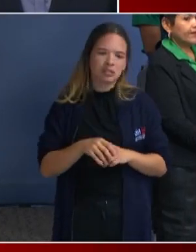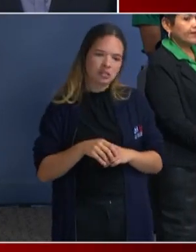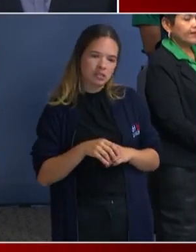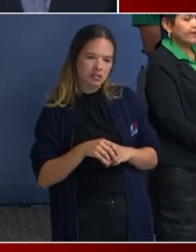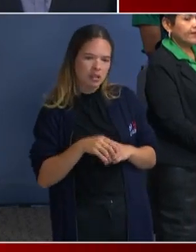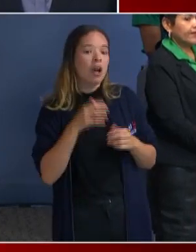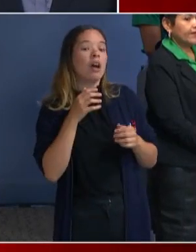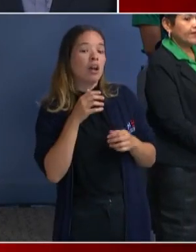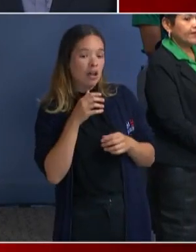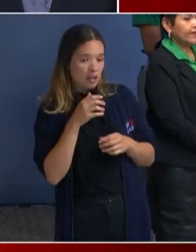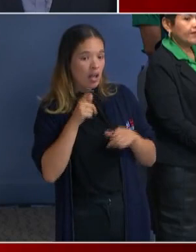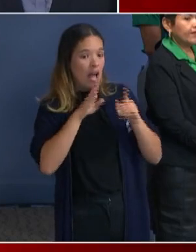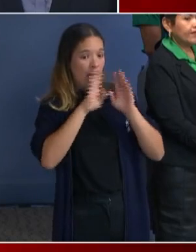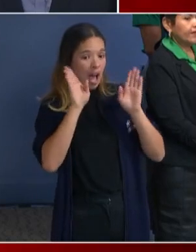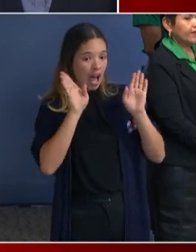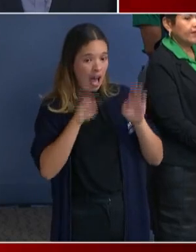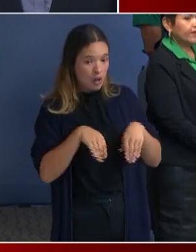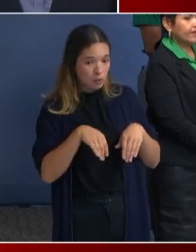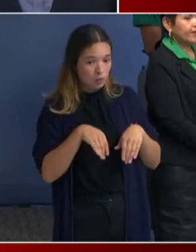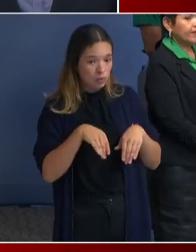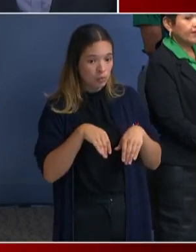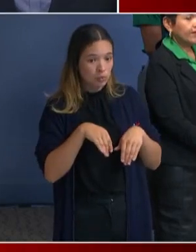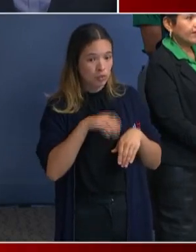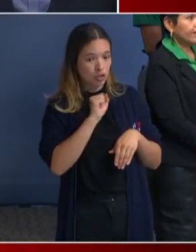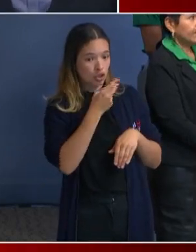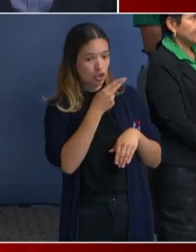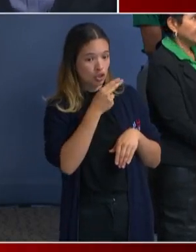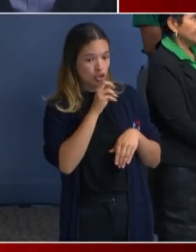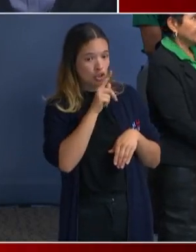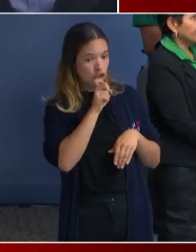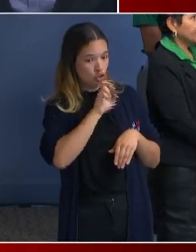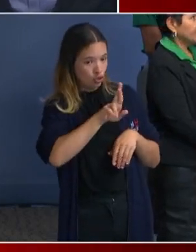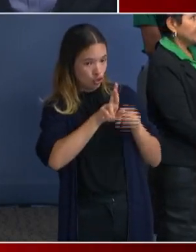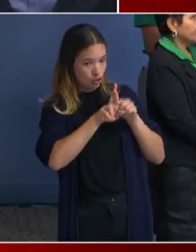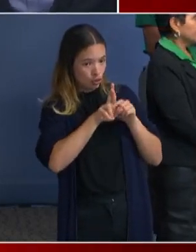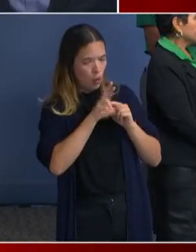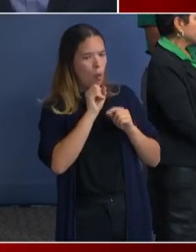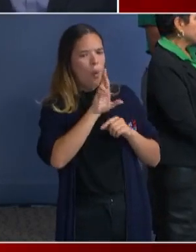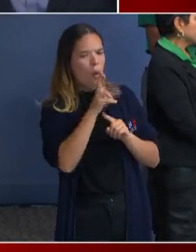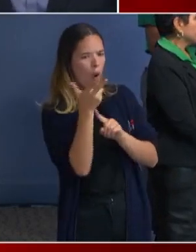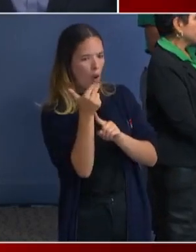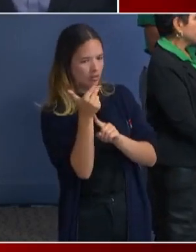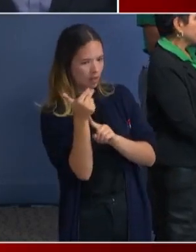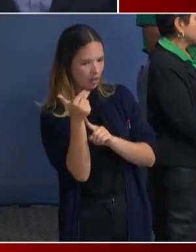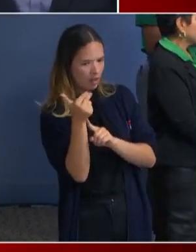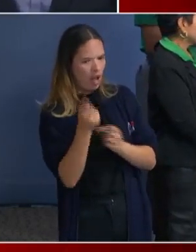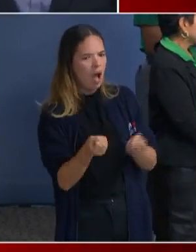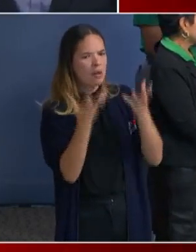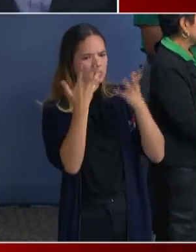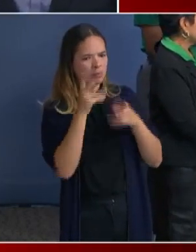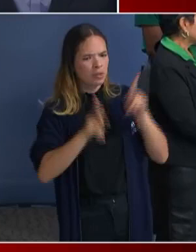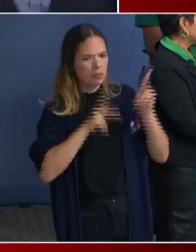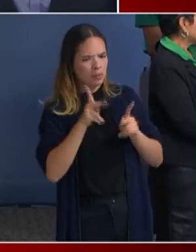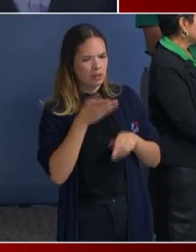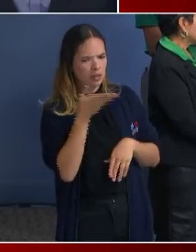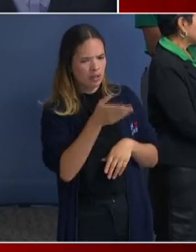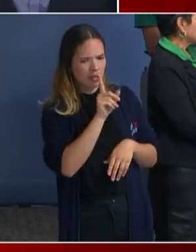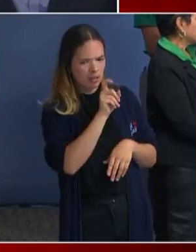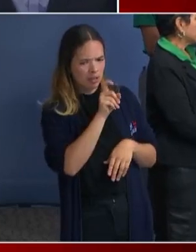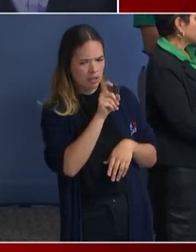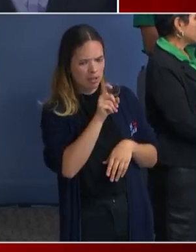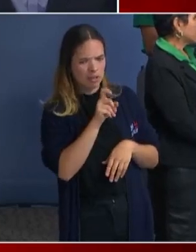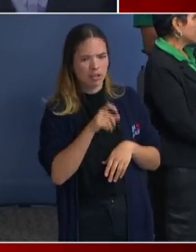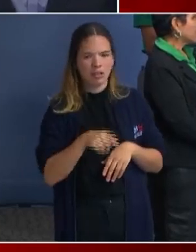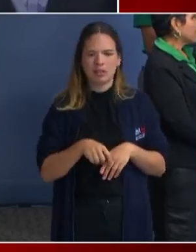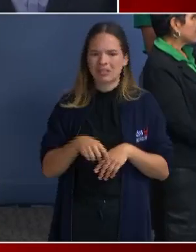the shelters or in the hotels right now? Let me get you a specific number,